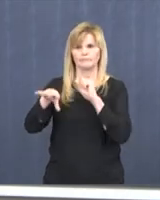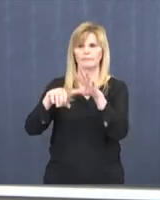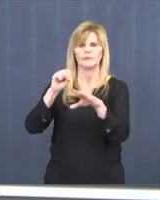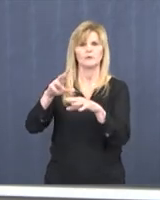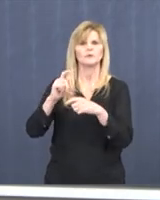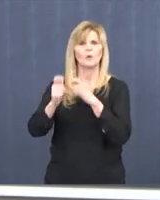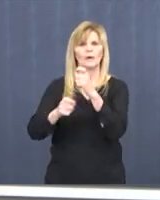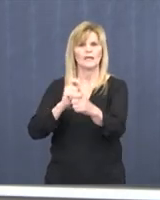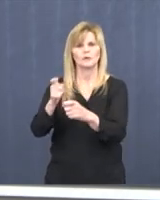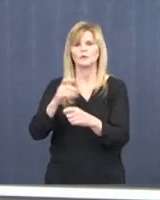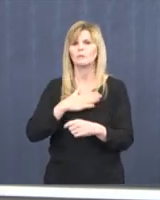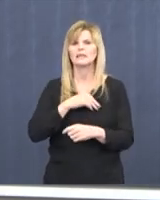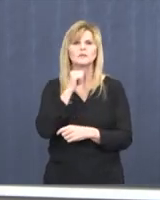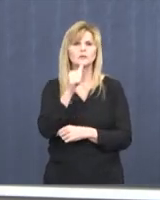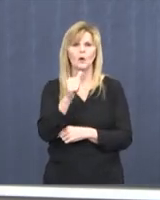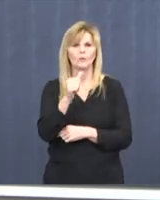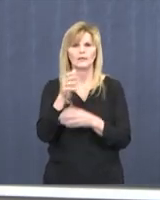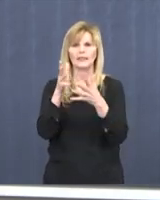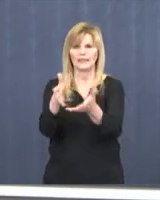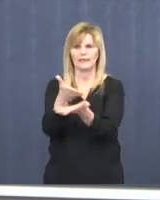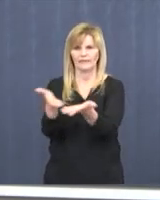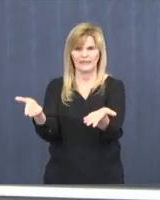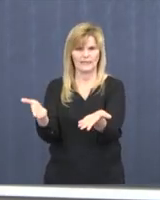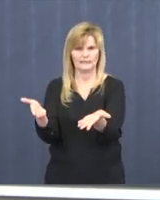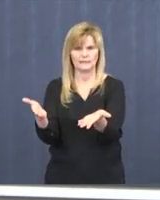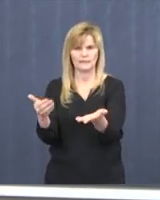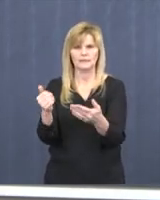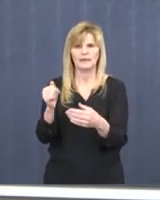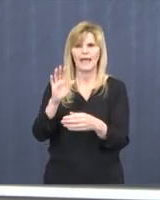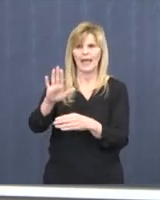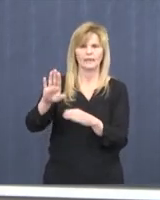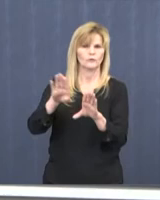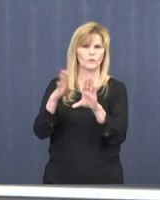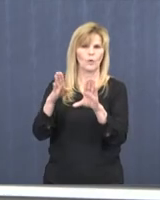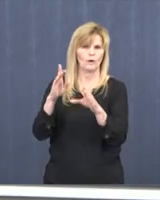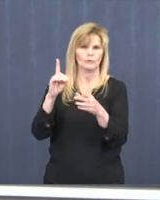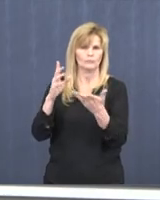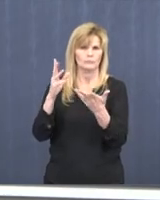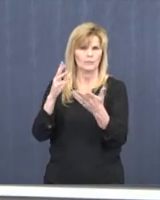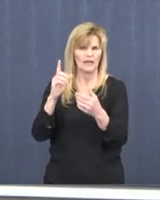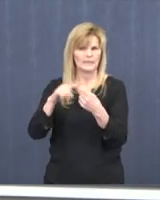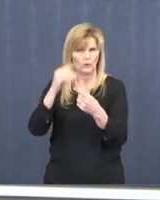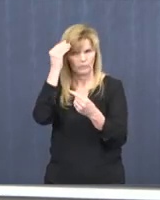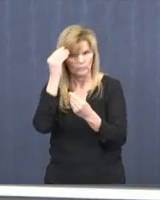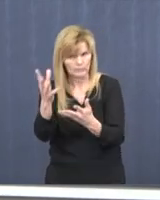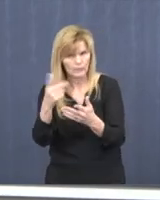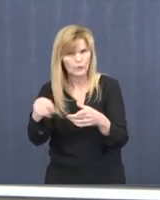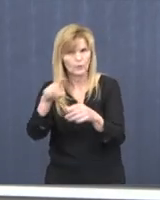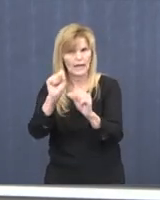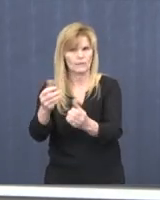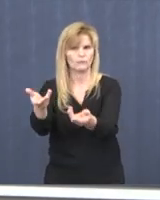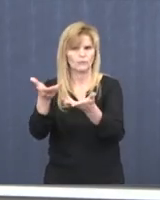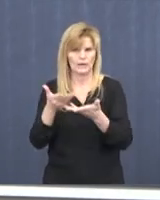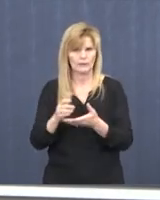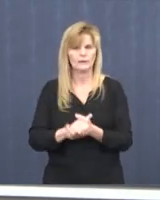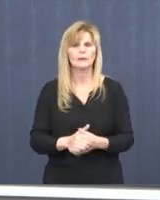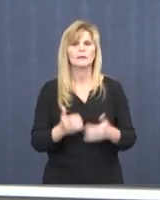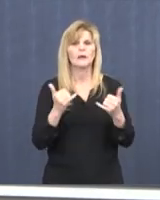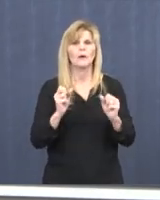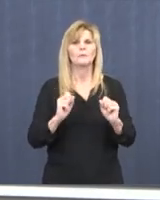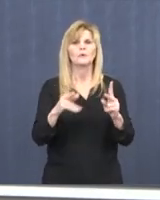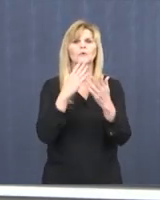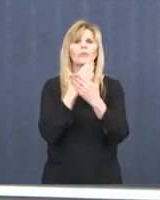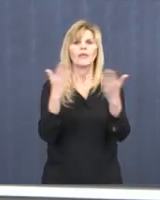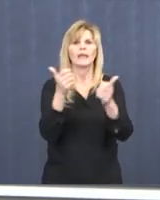the public to please not leave materials at the facility until further notice. We would like to take this opportunity to